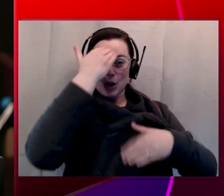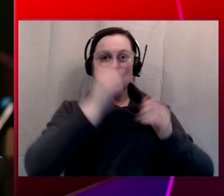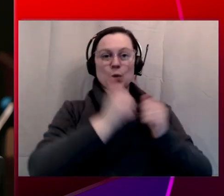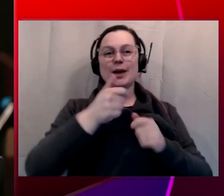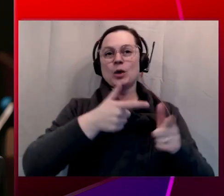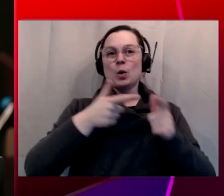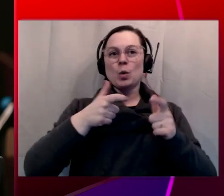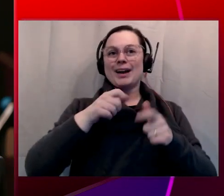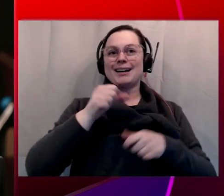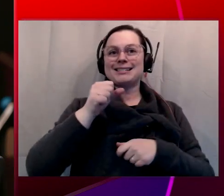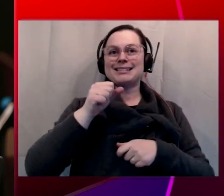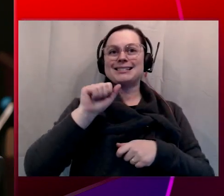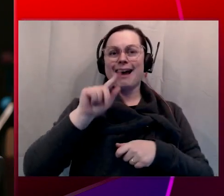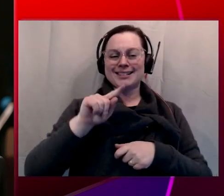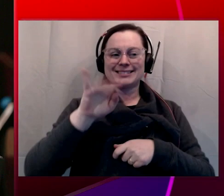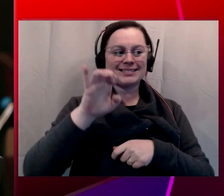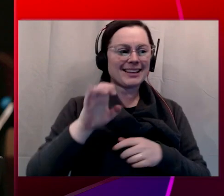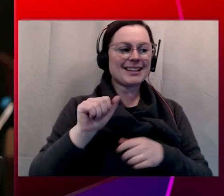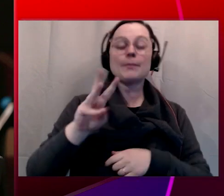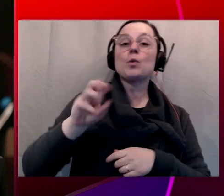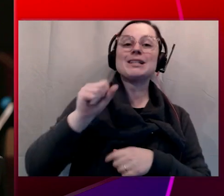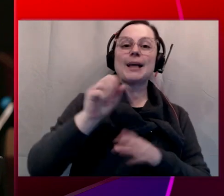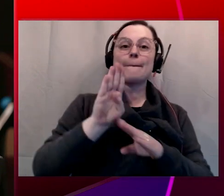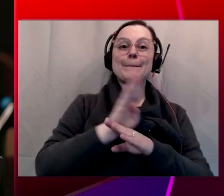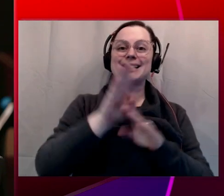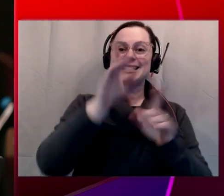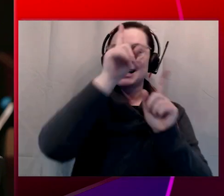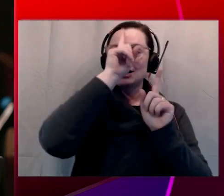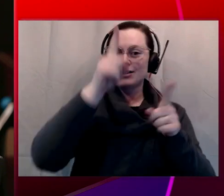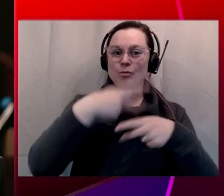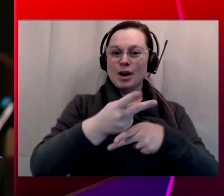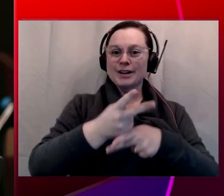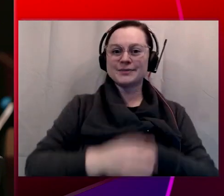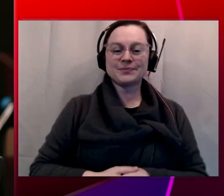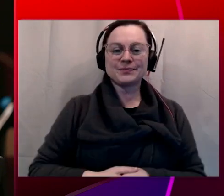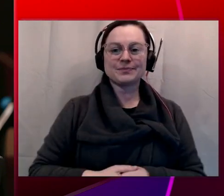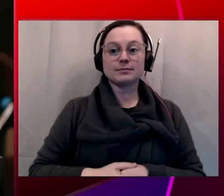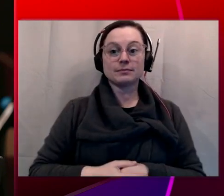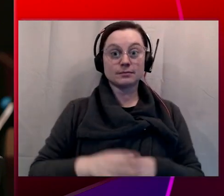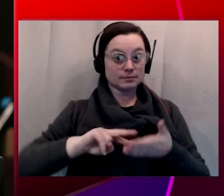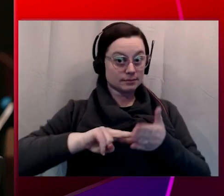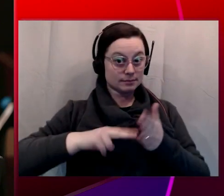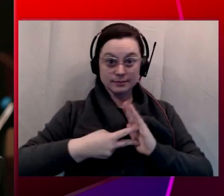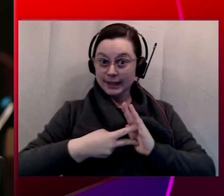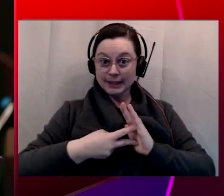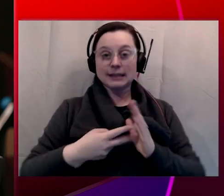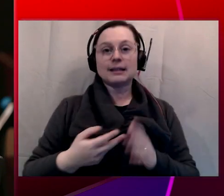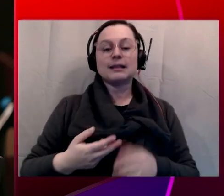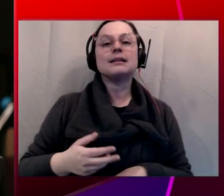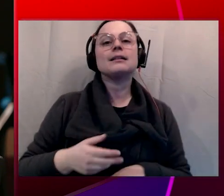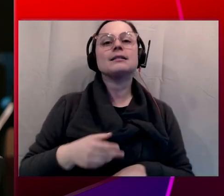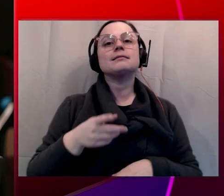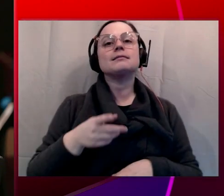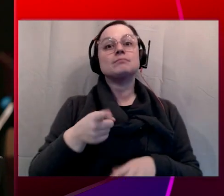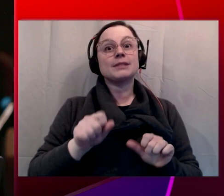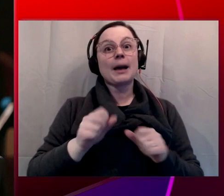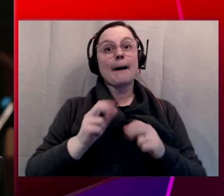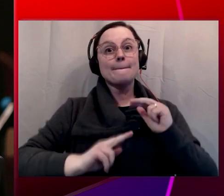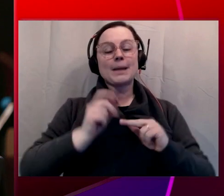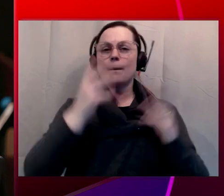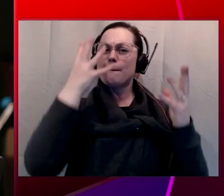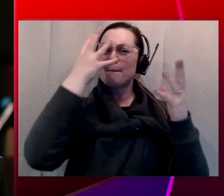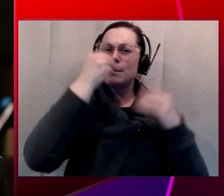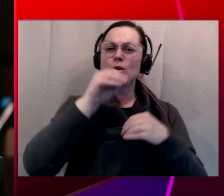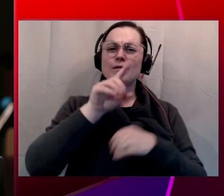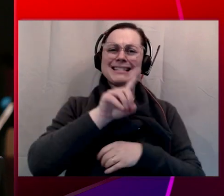QuickSight is AWS's business intelligence product. What that basically means is that you're able to build beautiful looking dashboards.